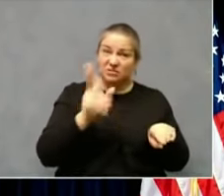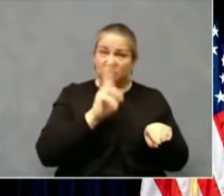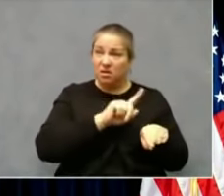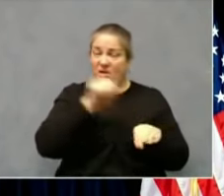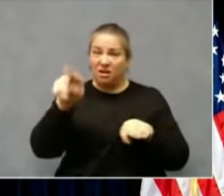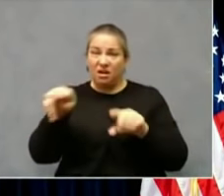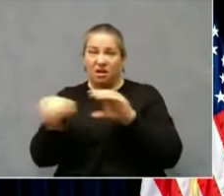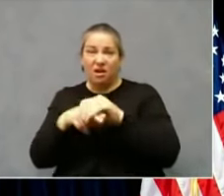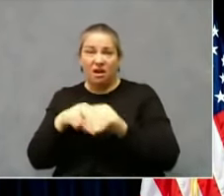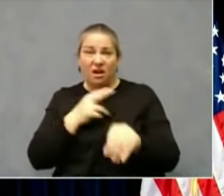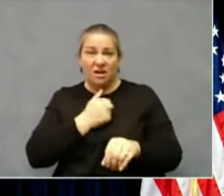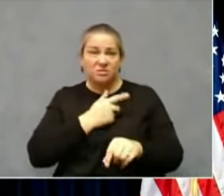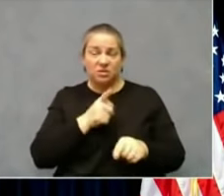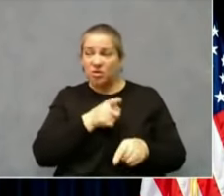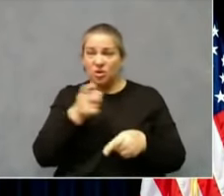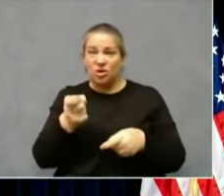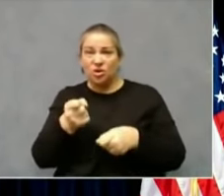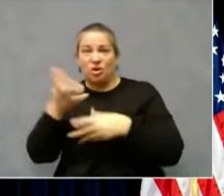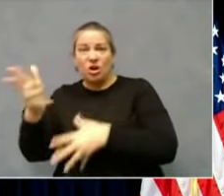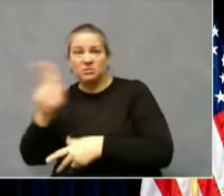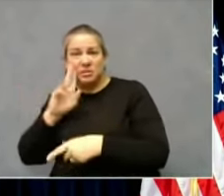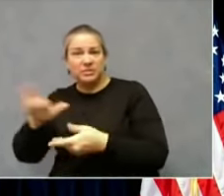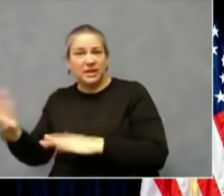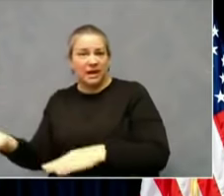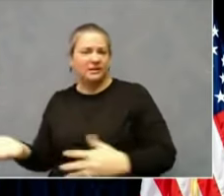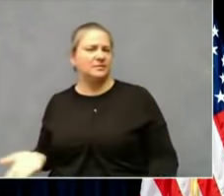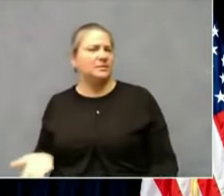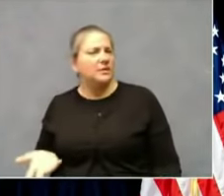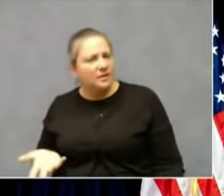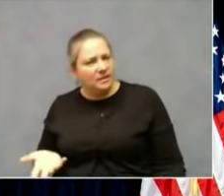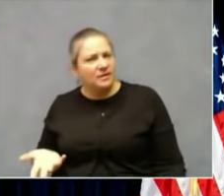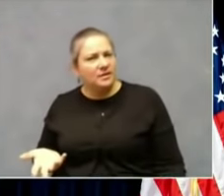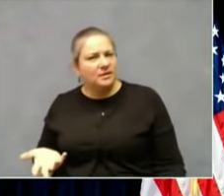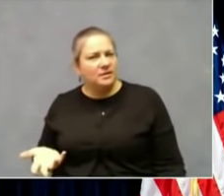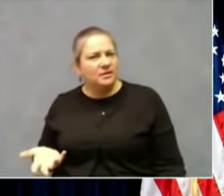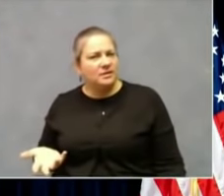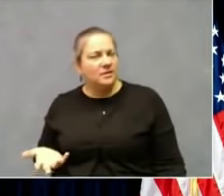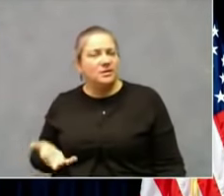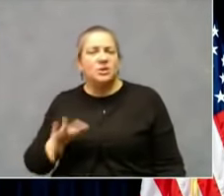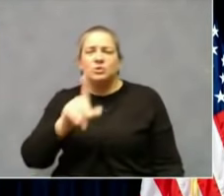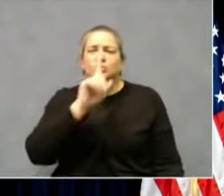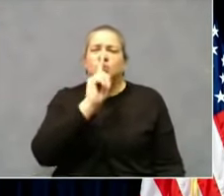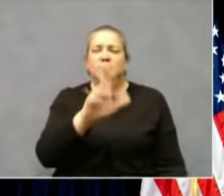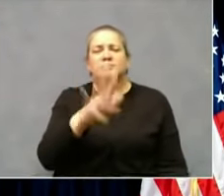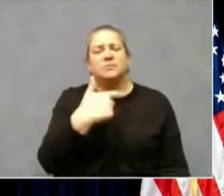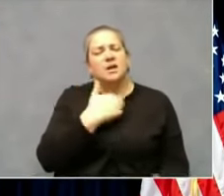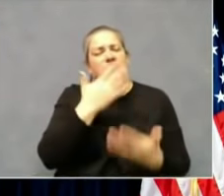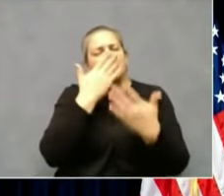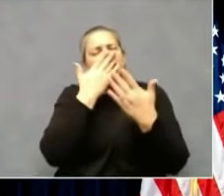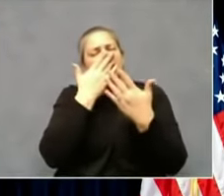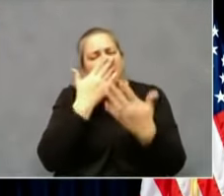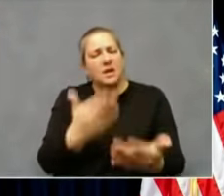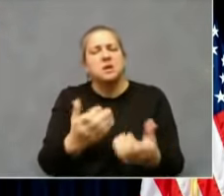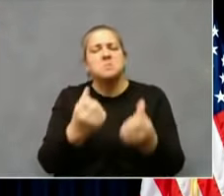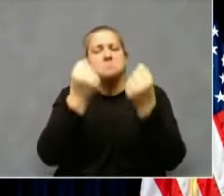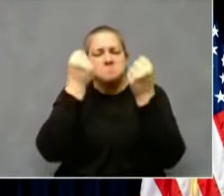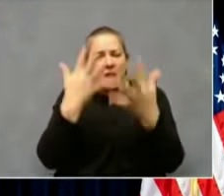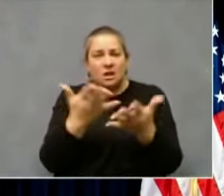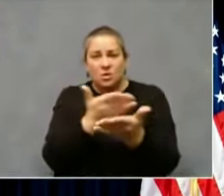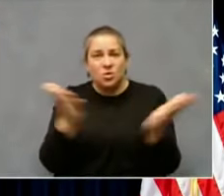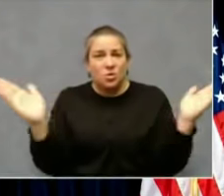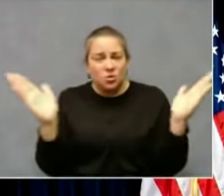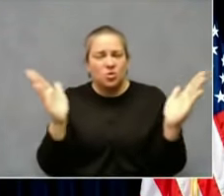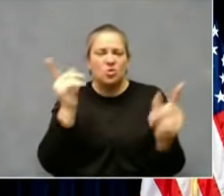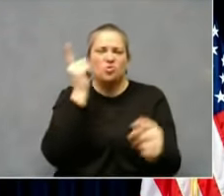I want to thank the vast majority of so many of you that do the right thing every day. And that's